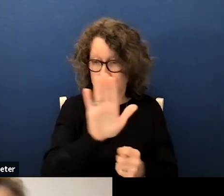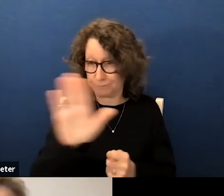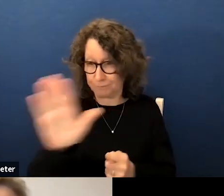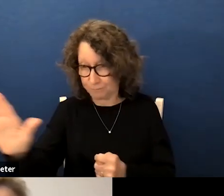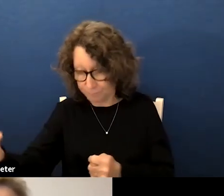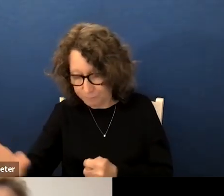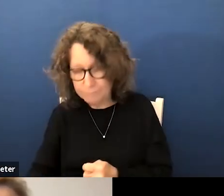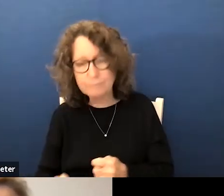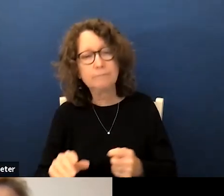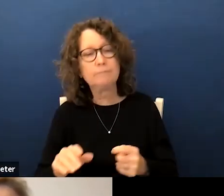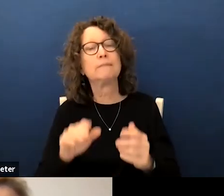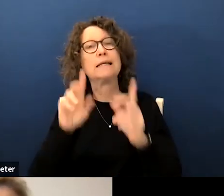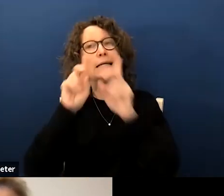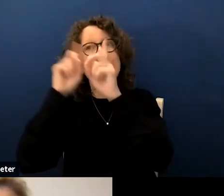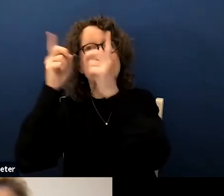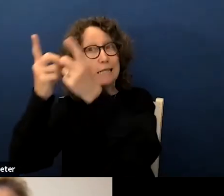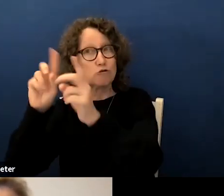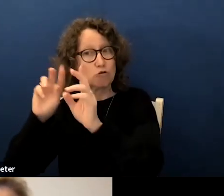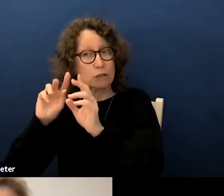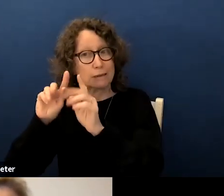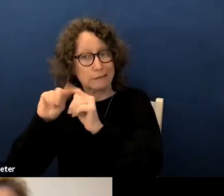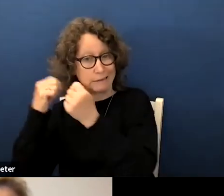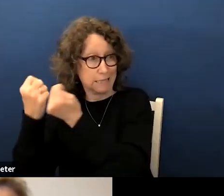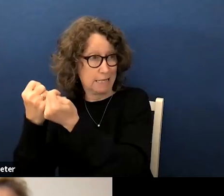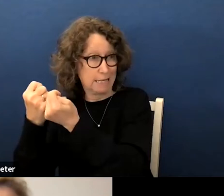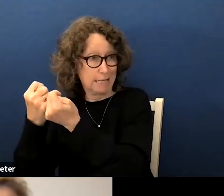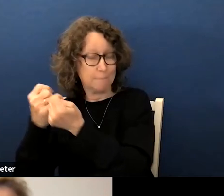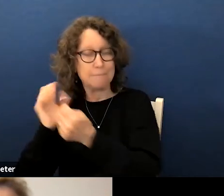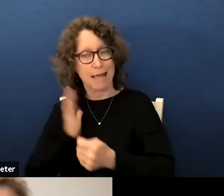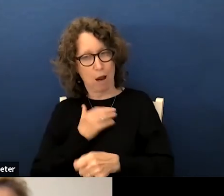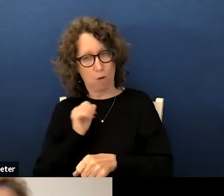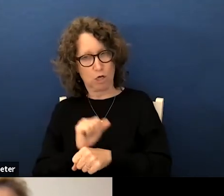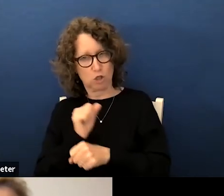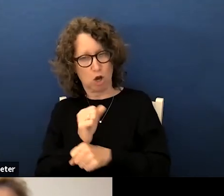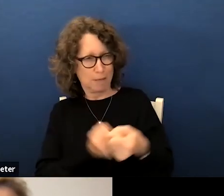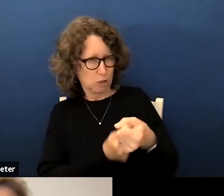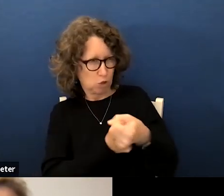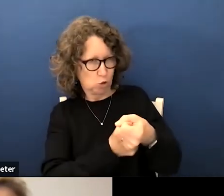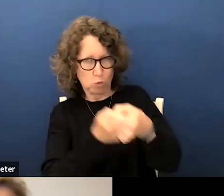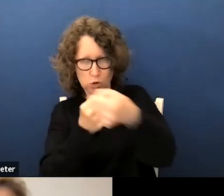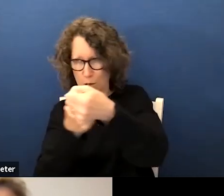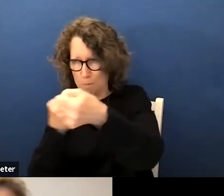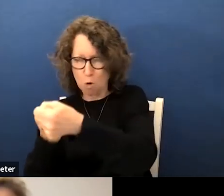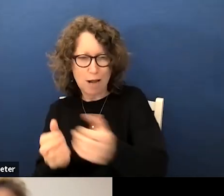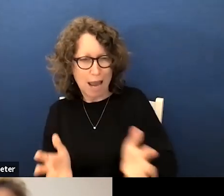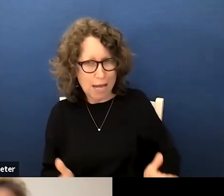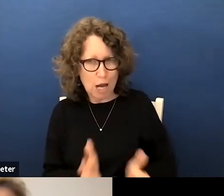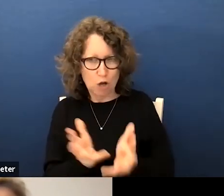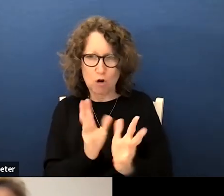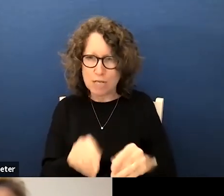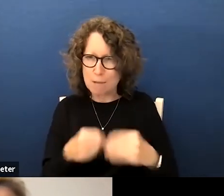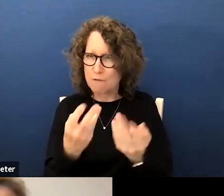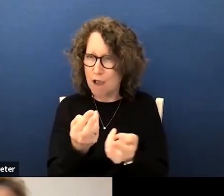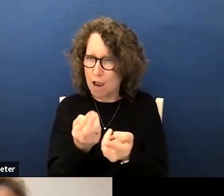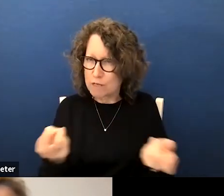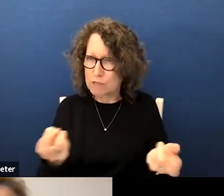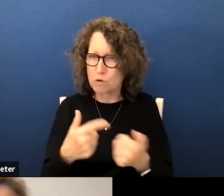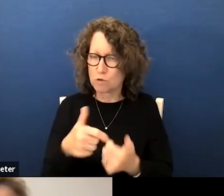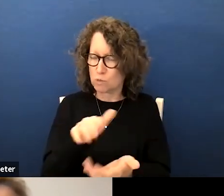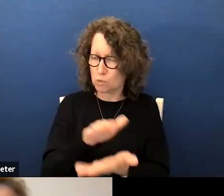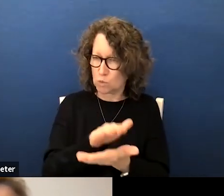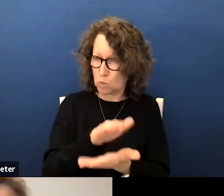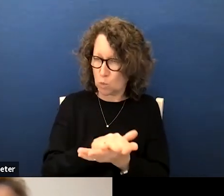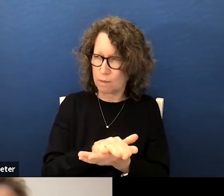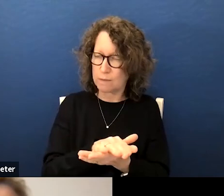and then our district team our job is to support and encourage and provide resources to schools